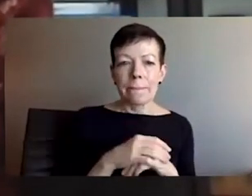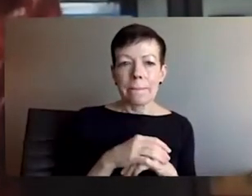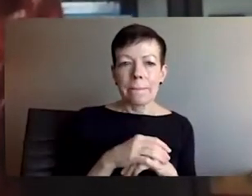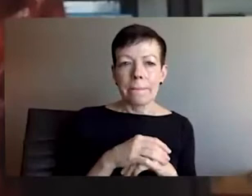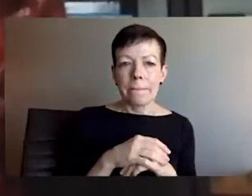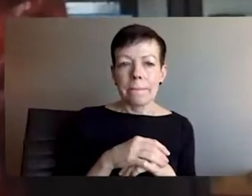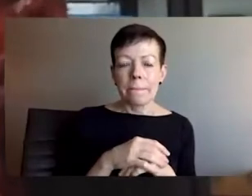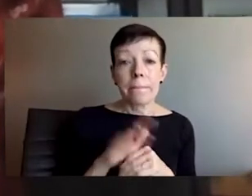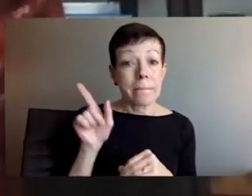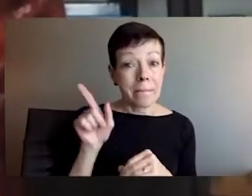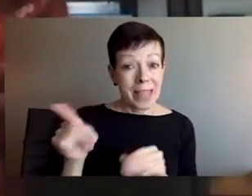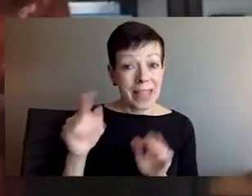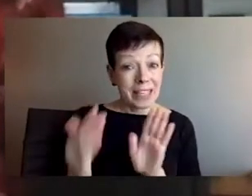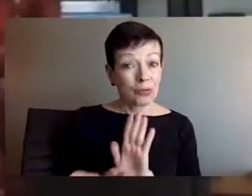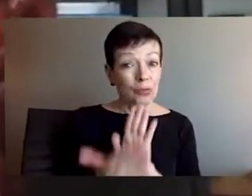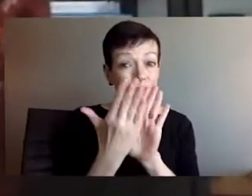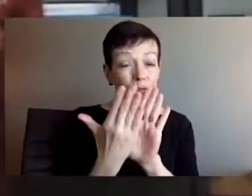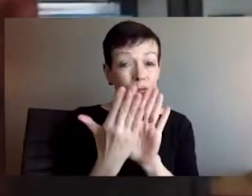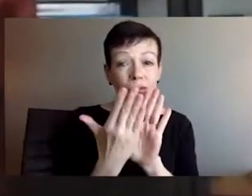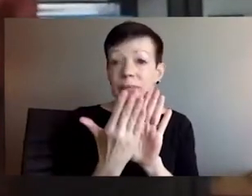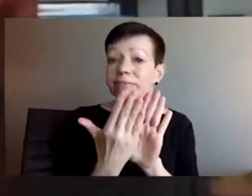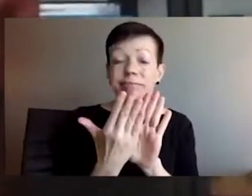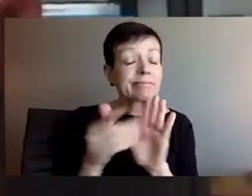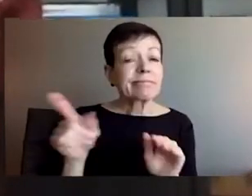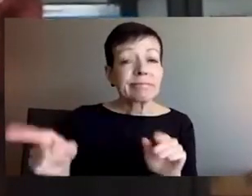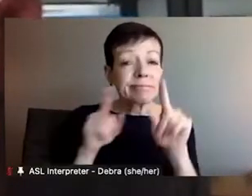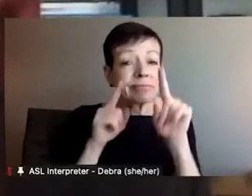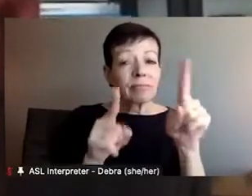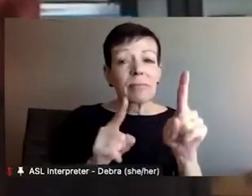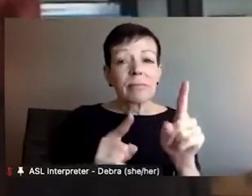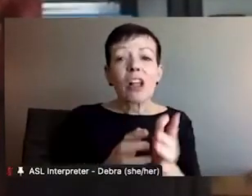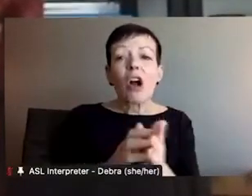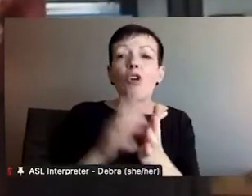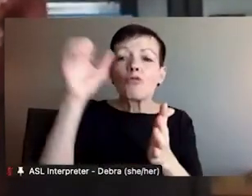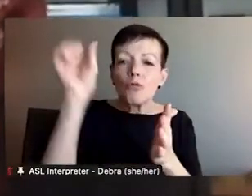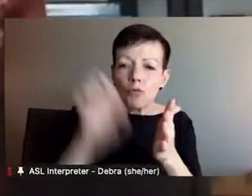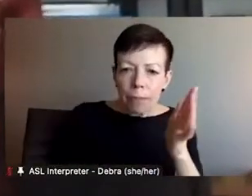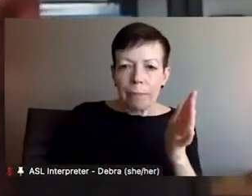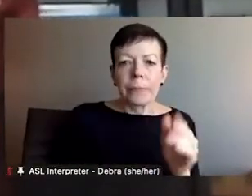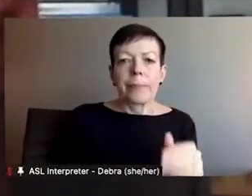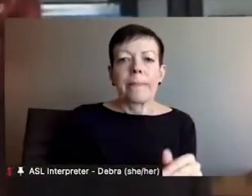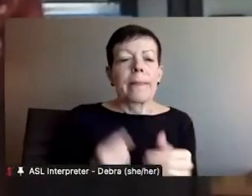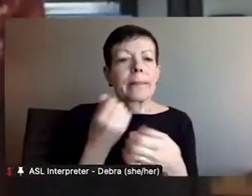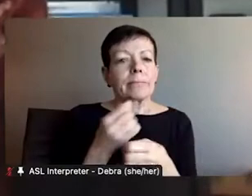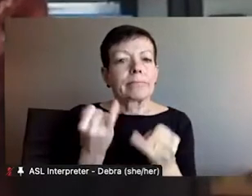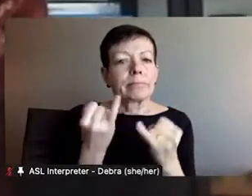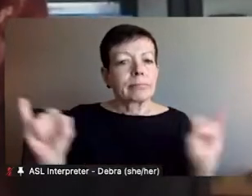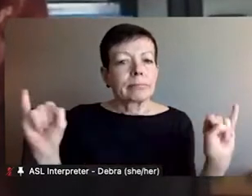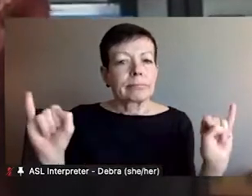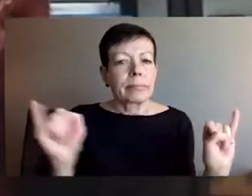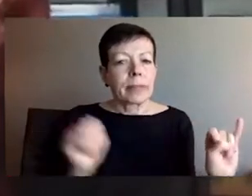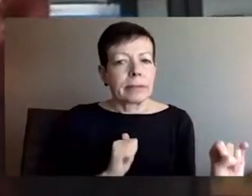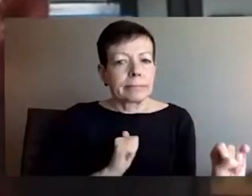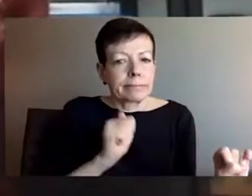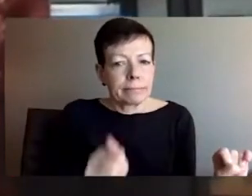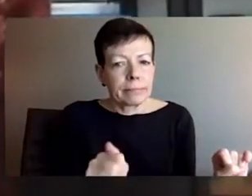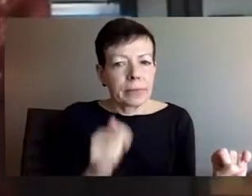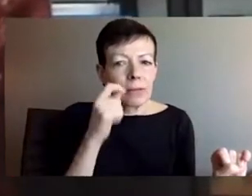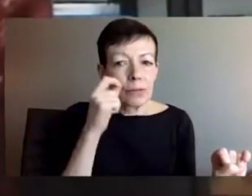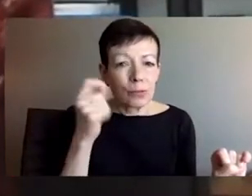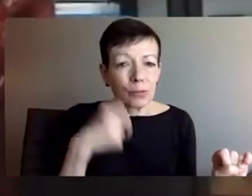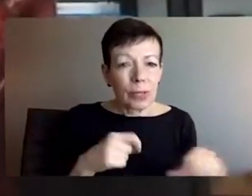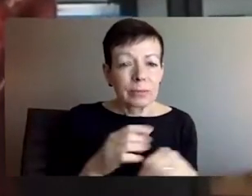wants to make this a contest between Russia and the United States or Russia and the West over Ukraine.